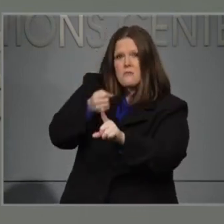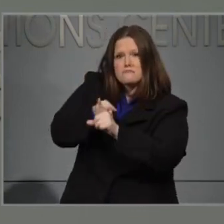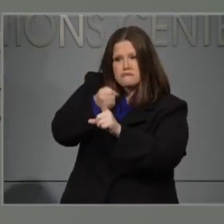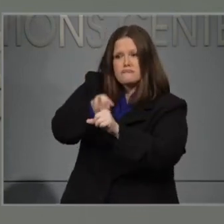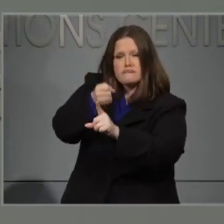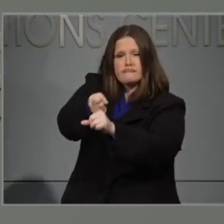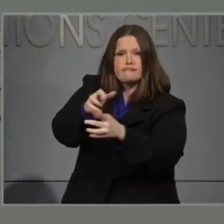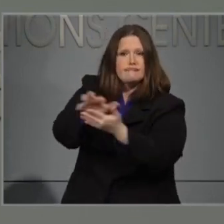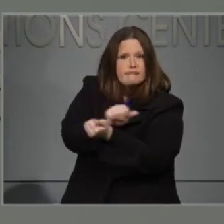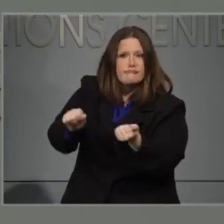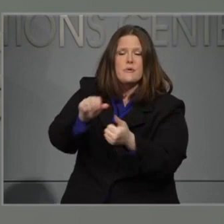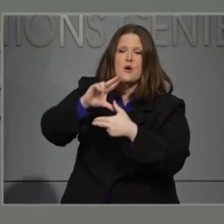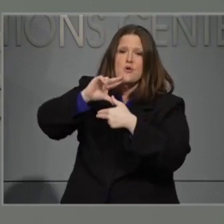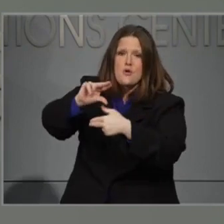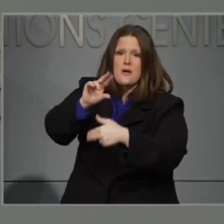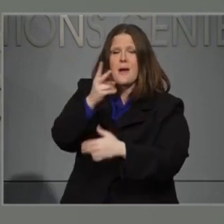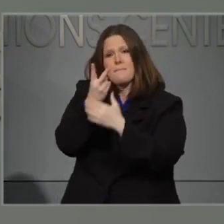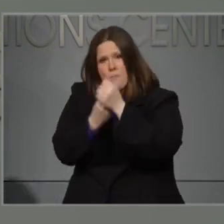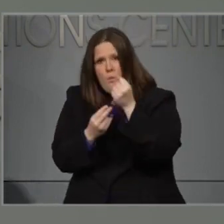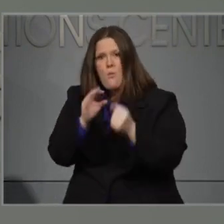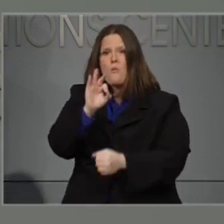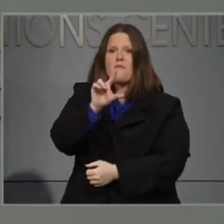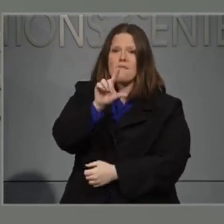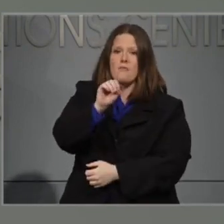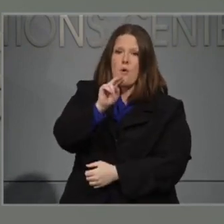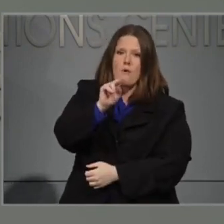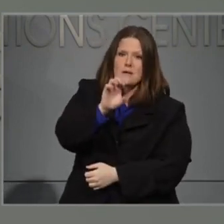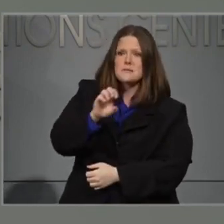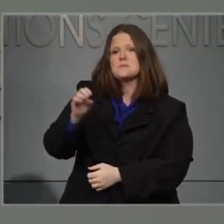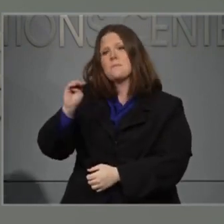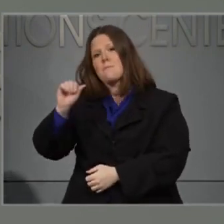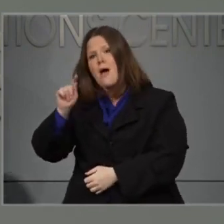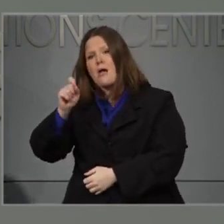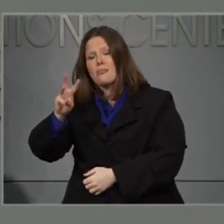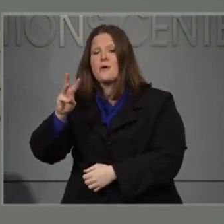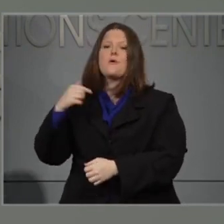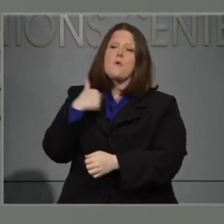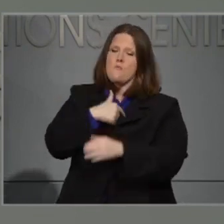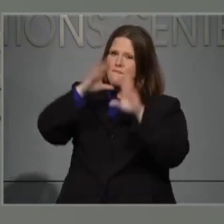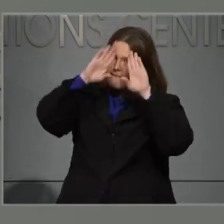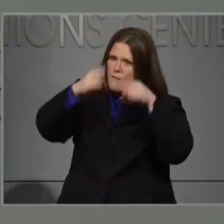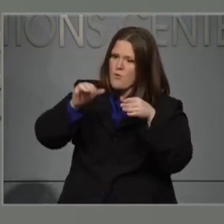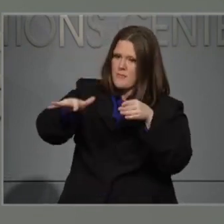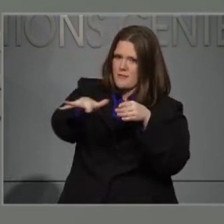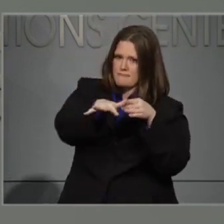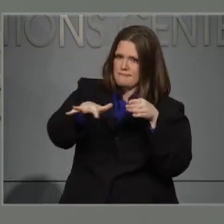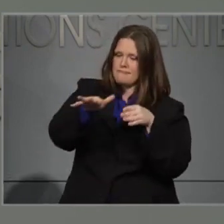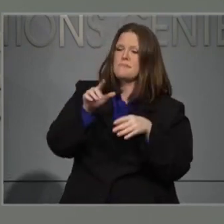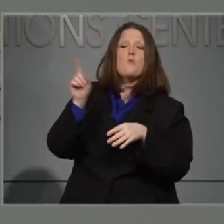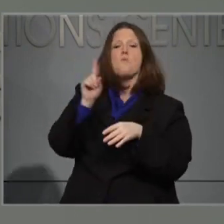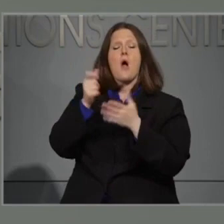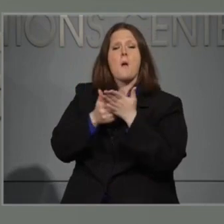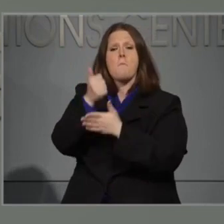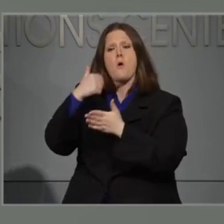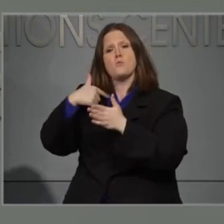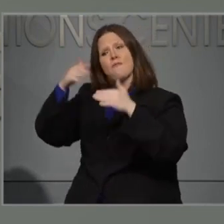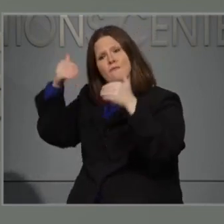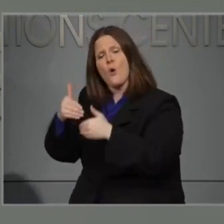counties impacted by Florence and or Matthew, with a focus on low- to middle-income families that suffered the most damage.